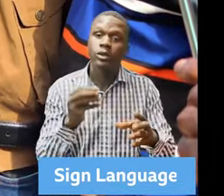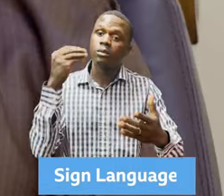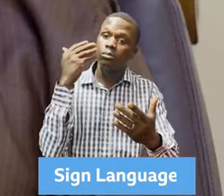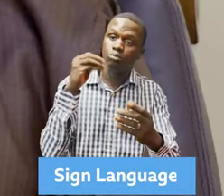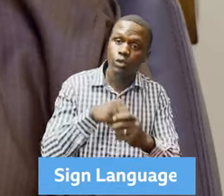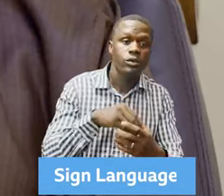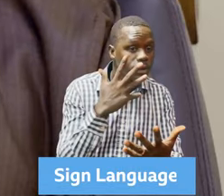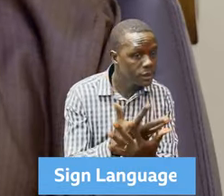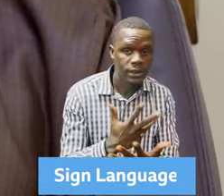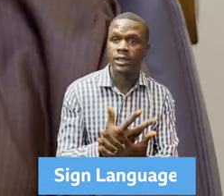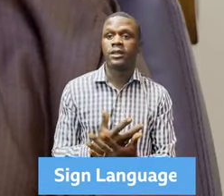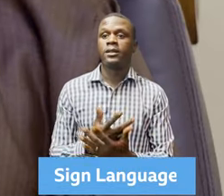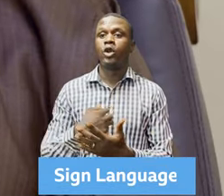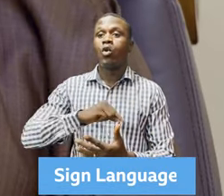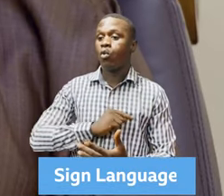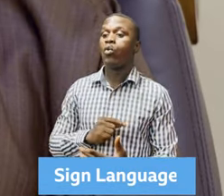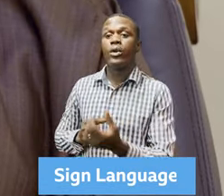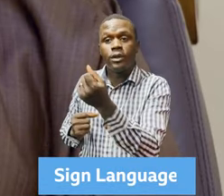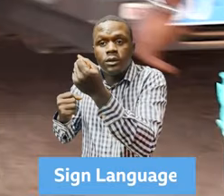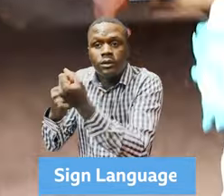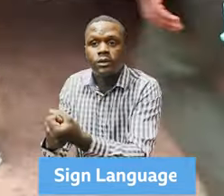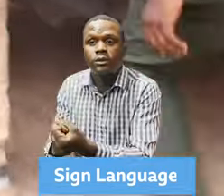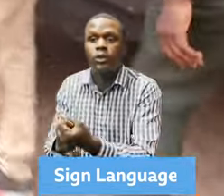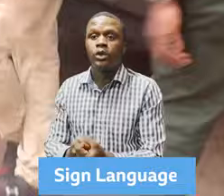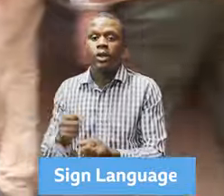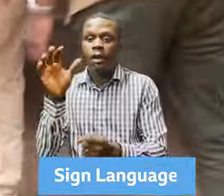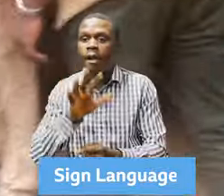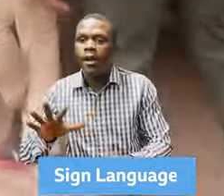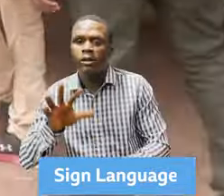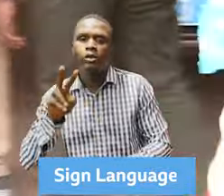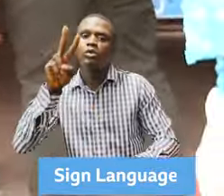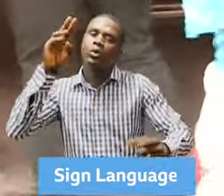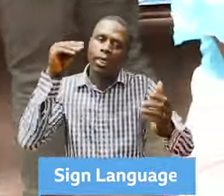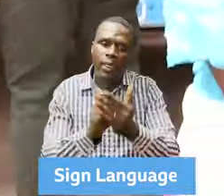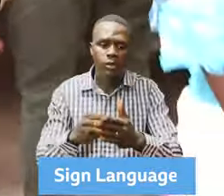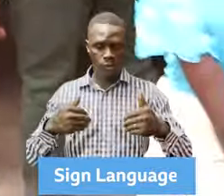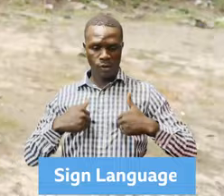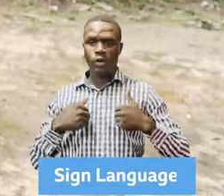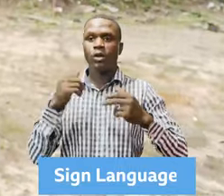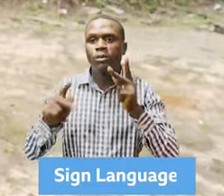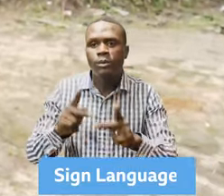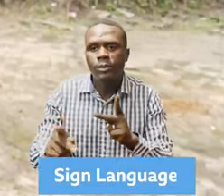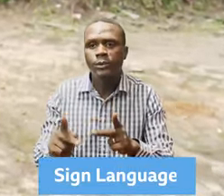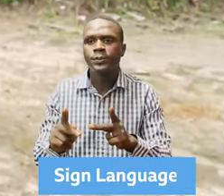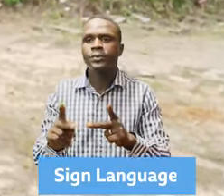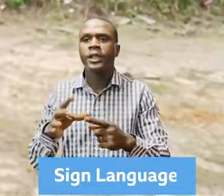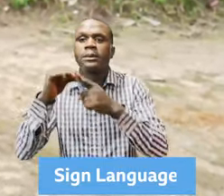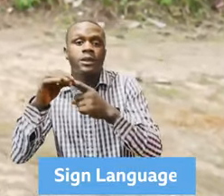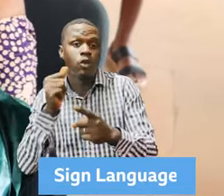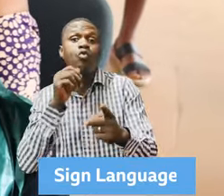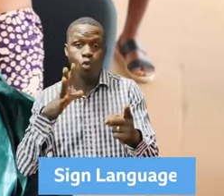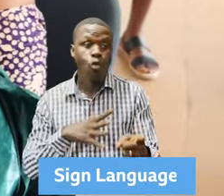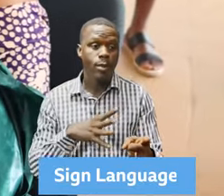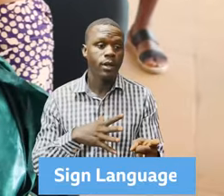able to support about 2,000 youth, mainly women, businesses